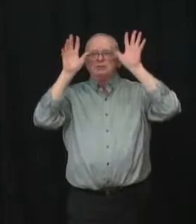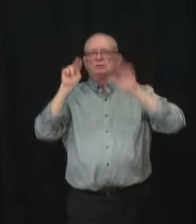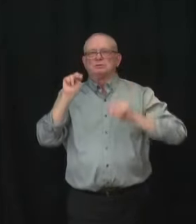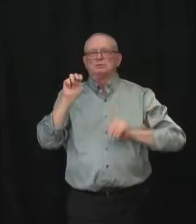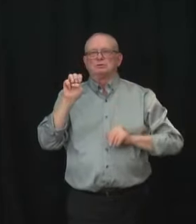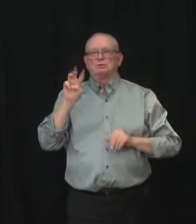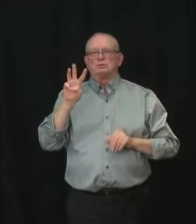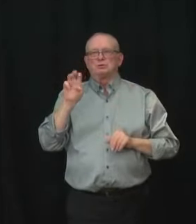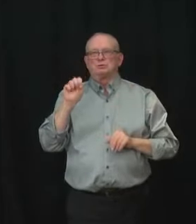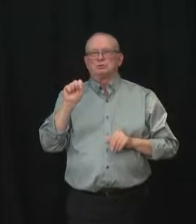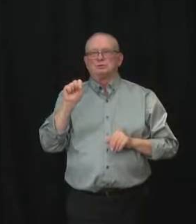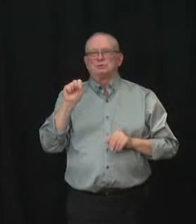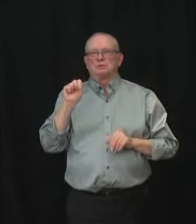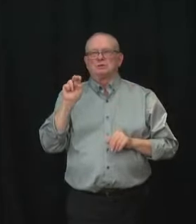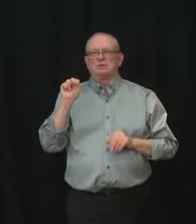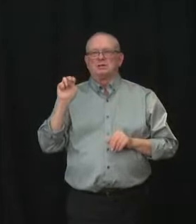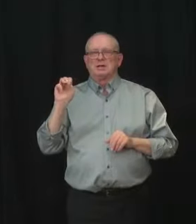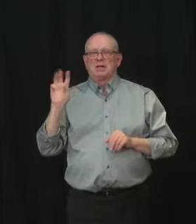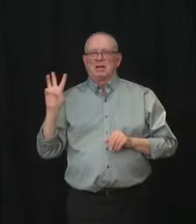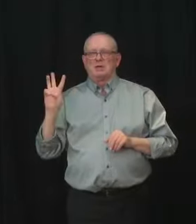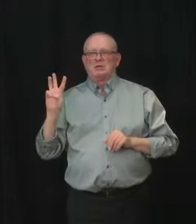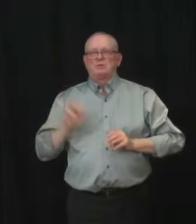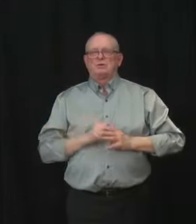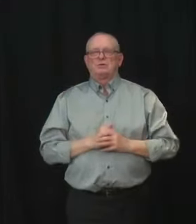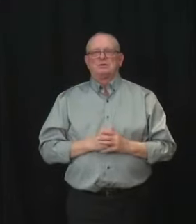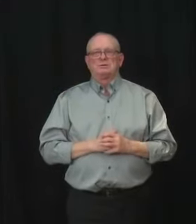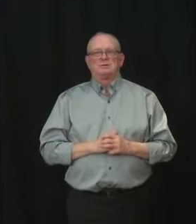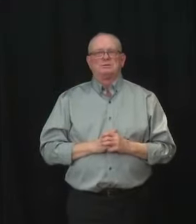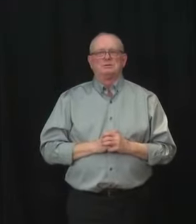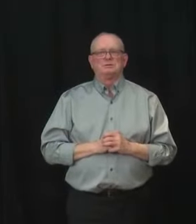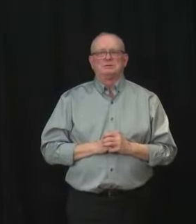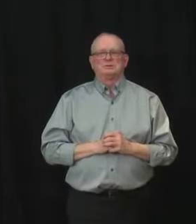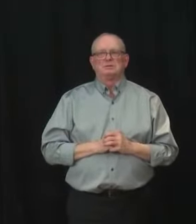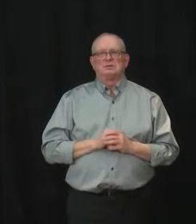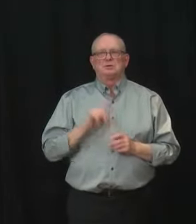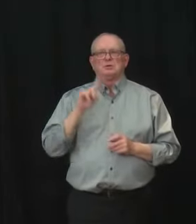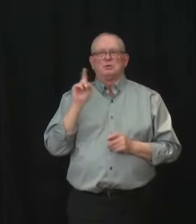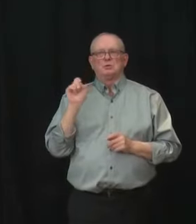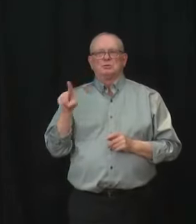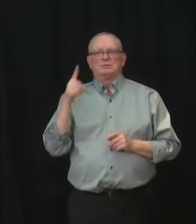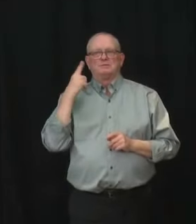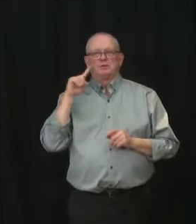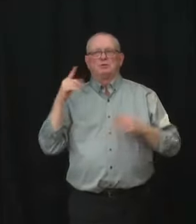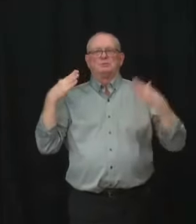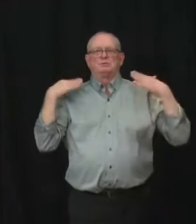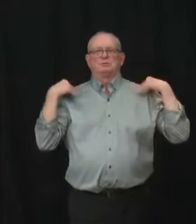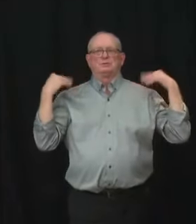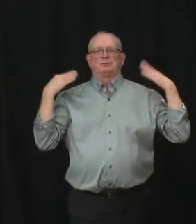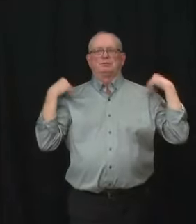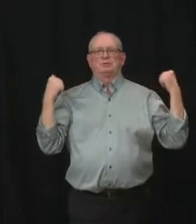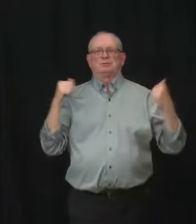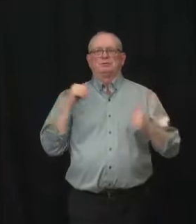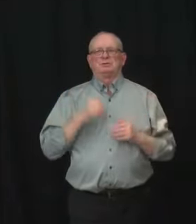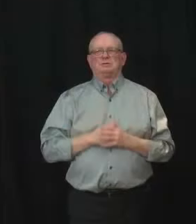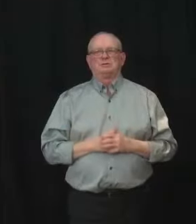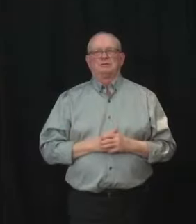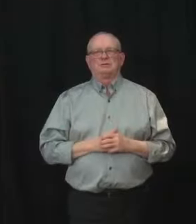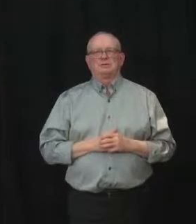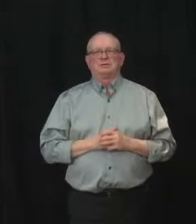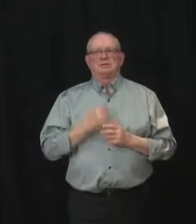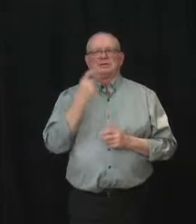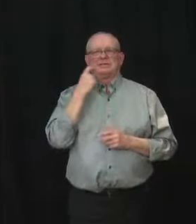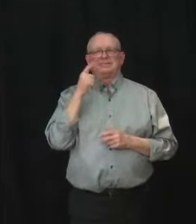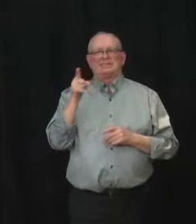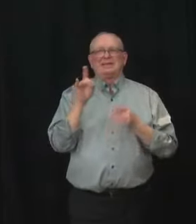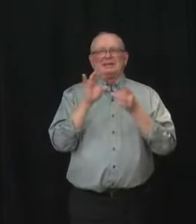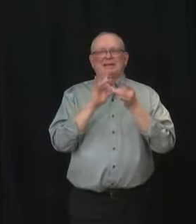Hi there my questions are for the Minister today. Um this past Sunday as was just alluded to uh wait times at Red Deer Regional